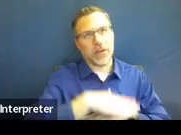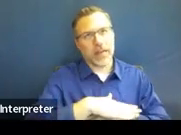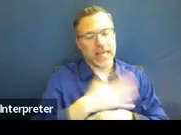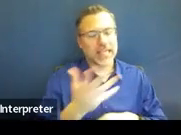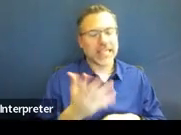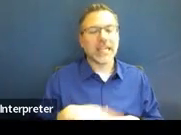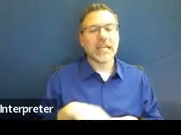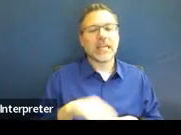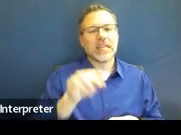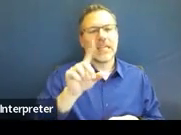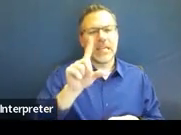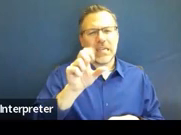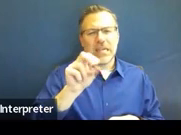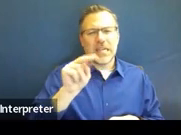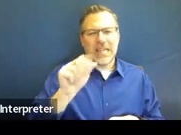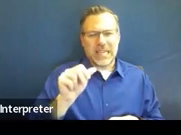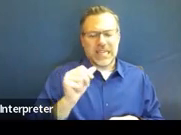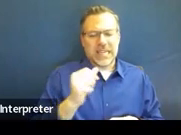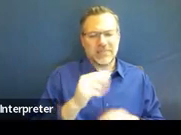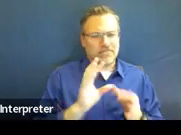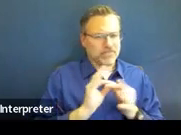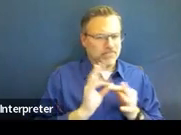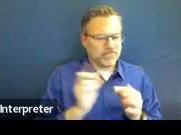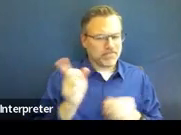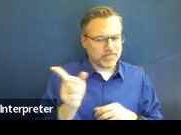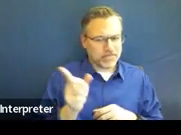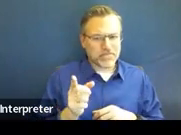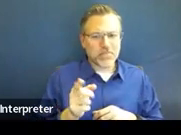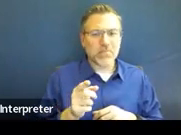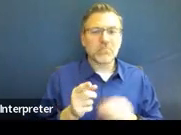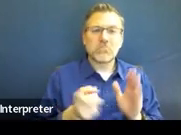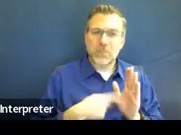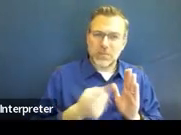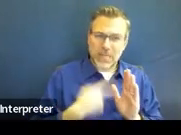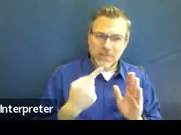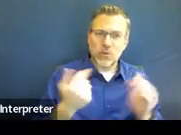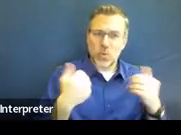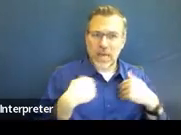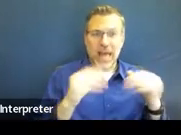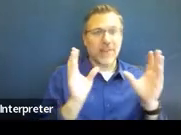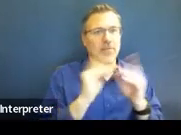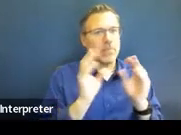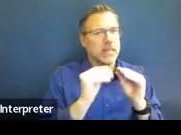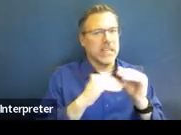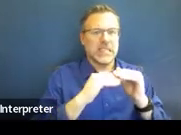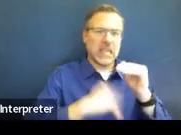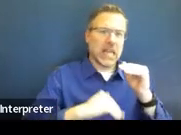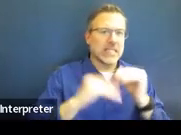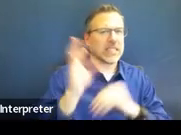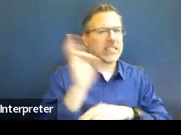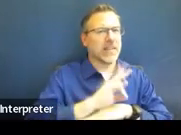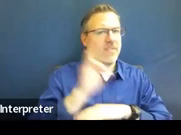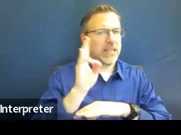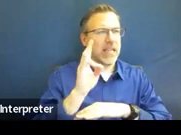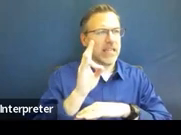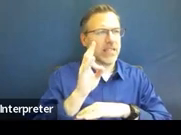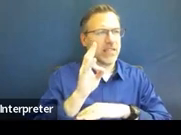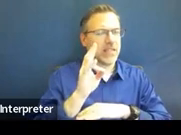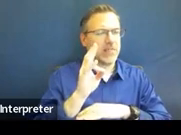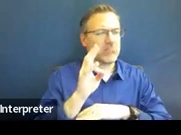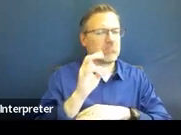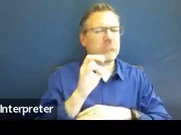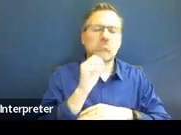So sadly, we have meetings within the seven days more often than not. Not more often than not. More often than we'd like.